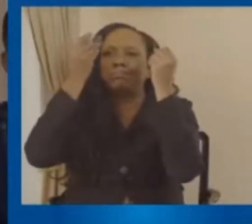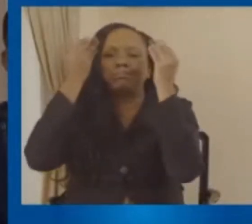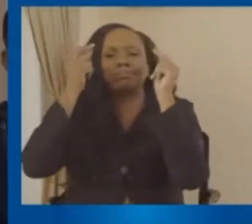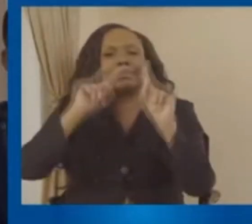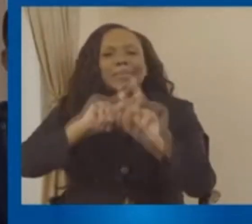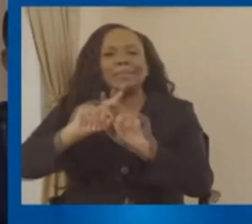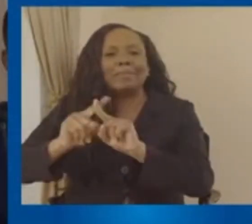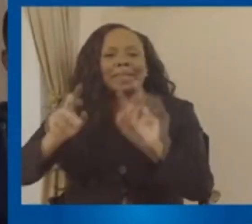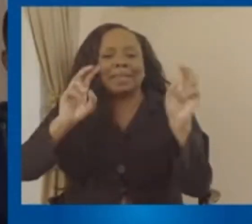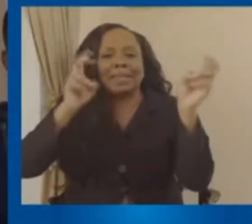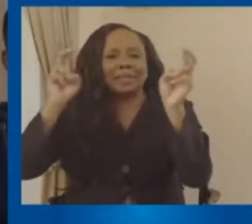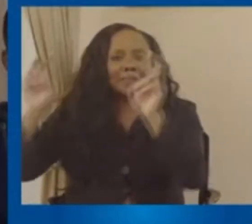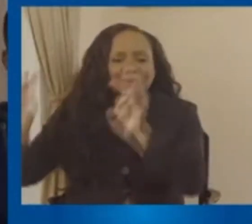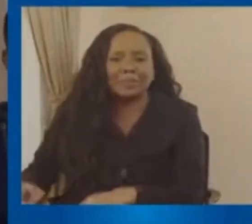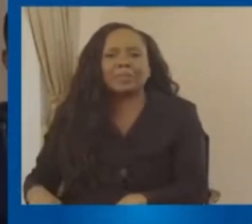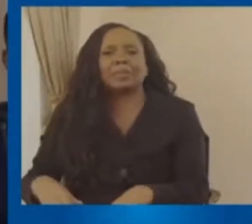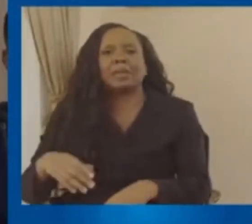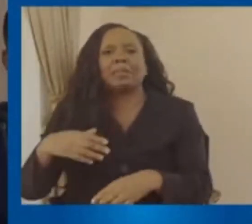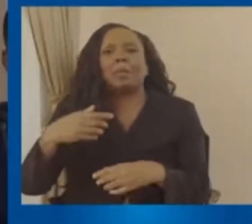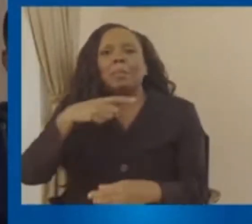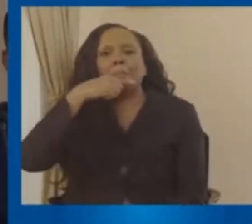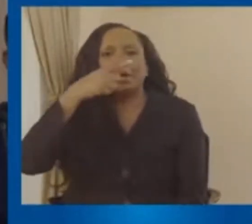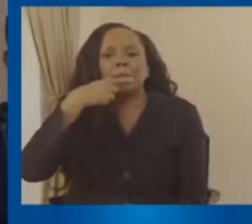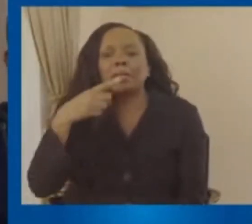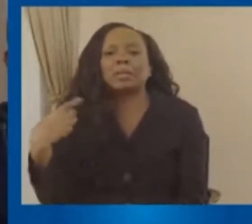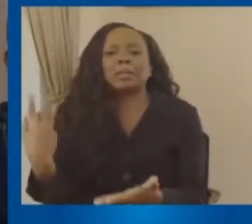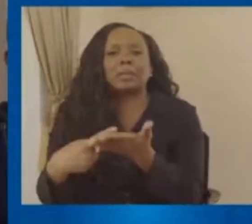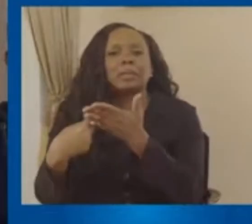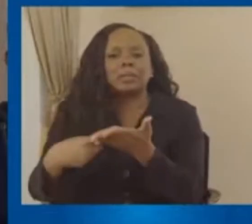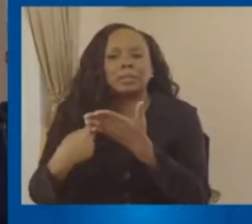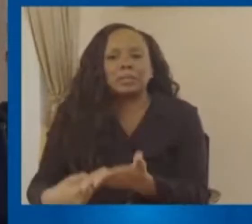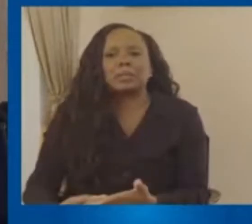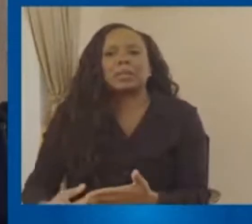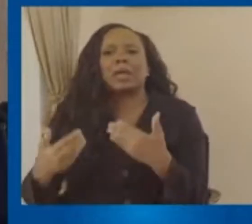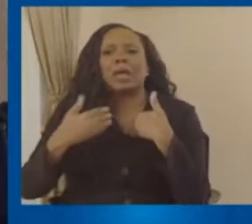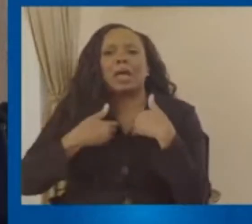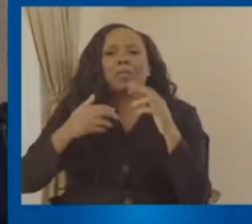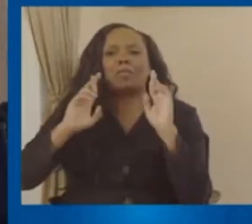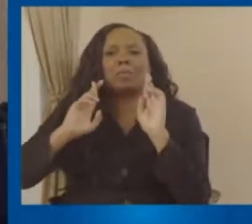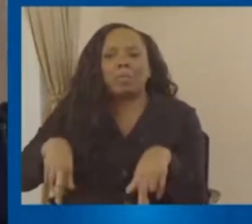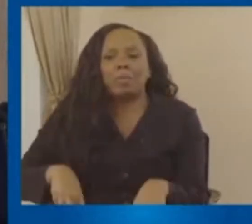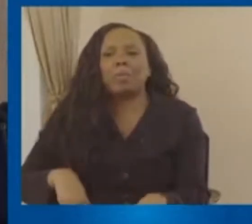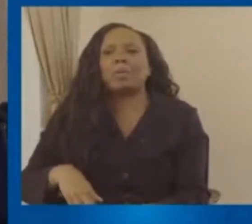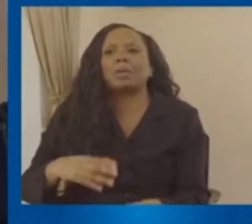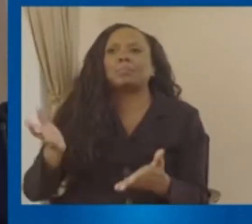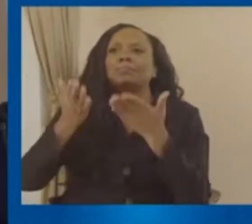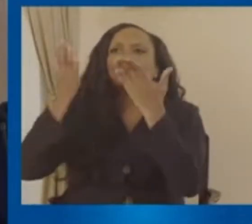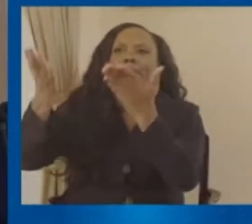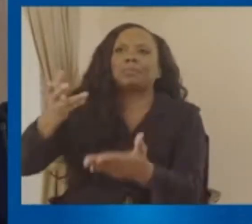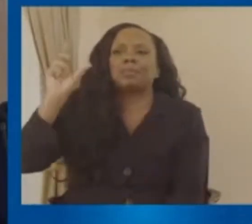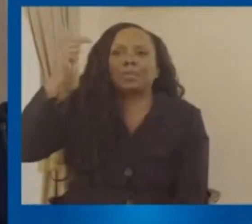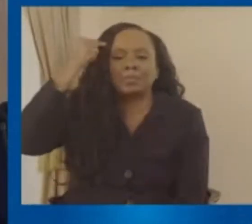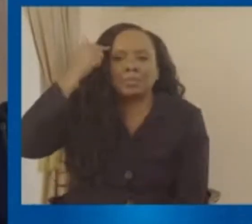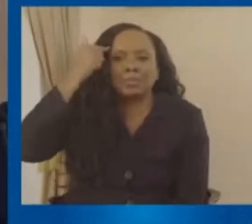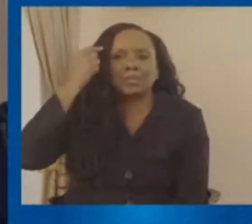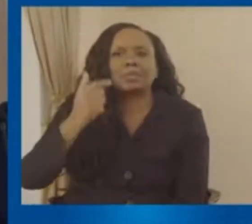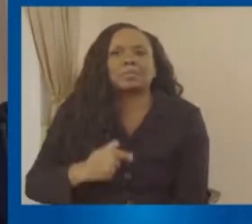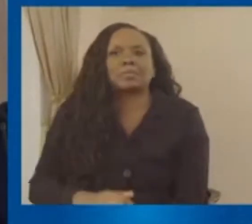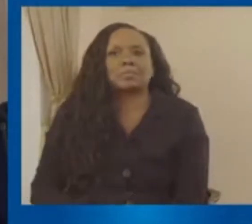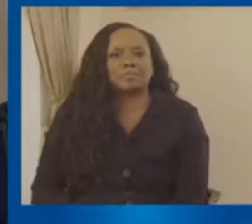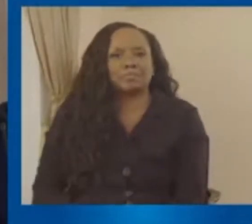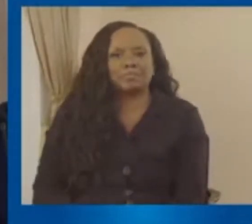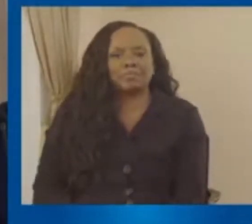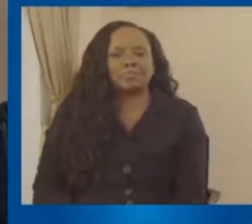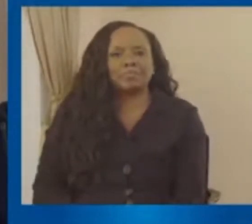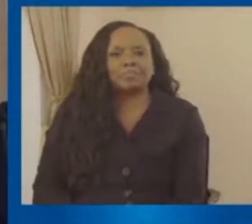have public hearings and submit a report to cabinet for consideration. This though is